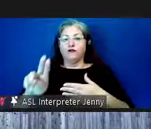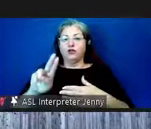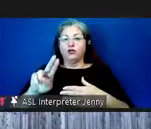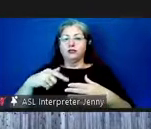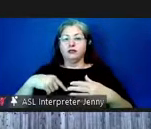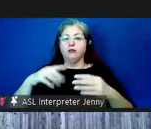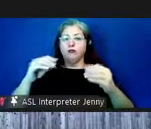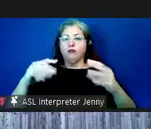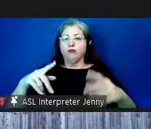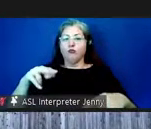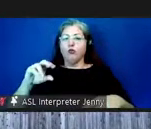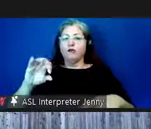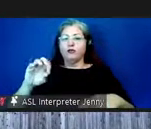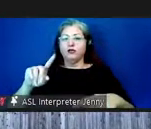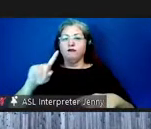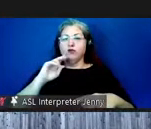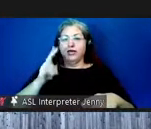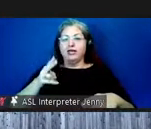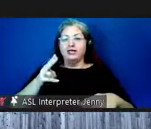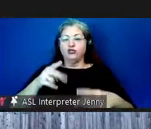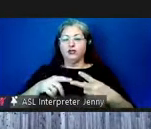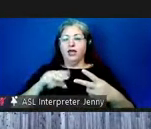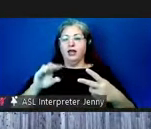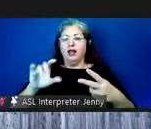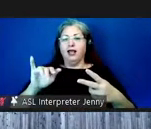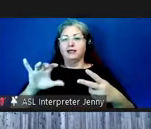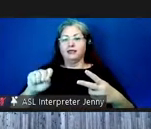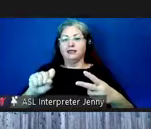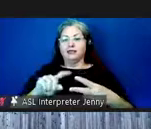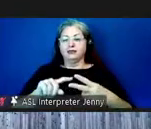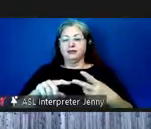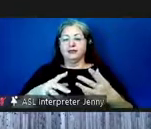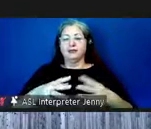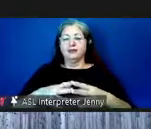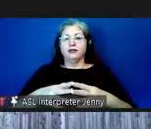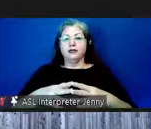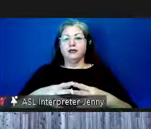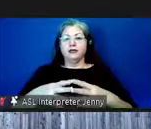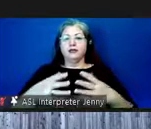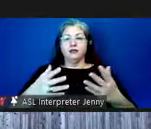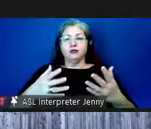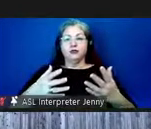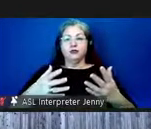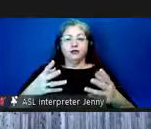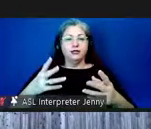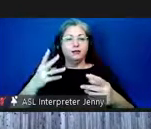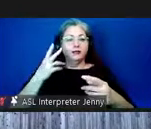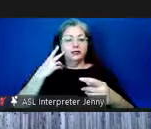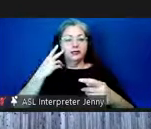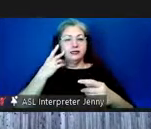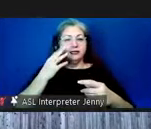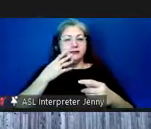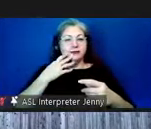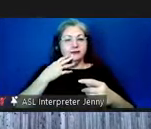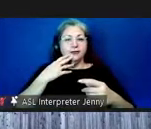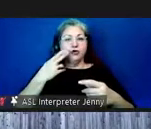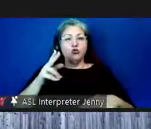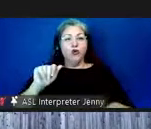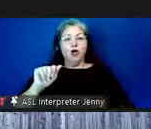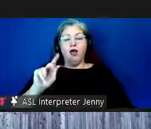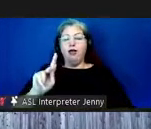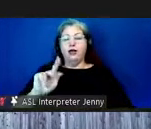in history and classics um so let's see i